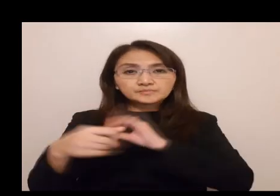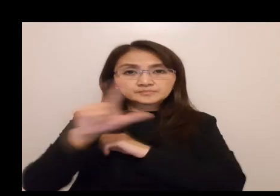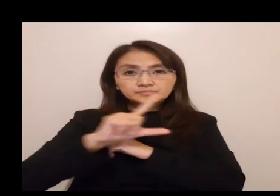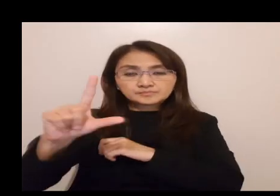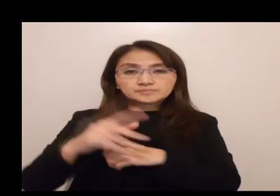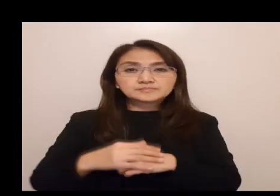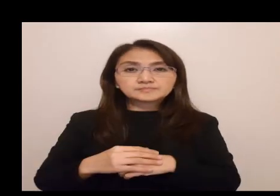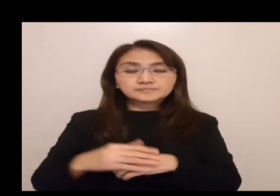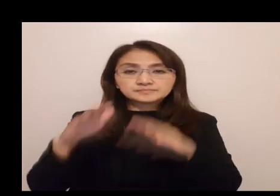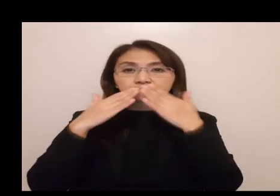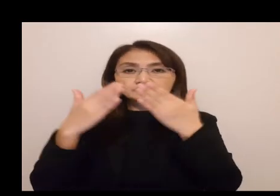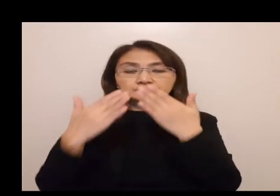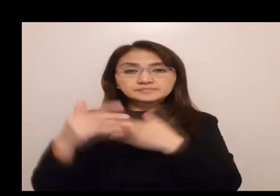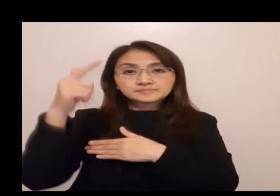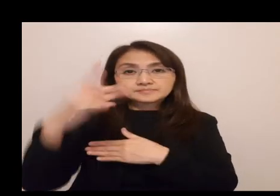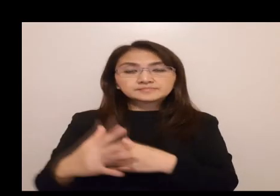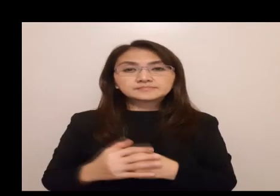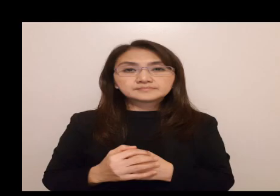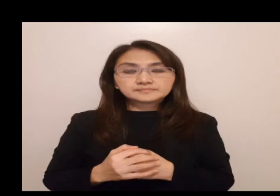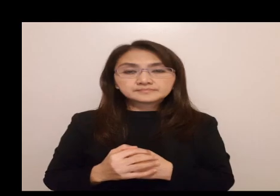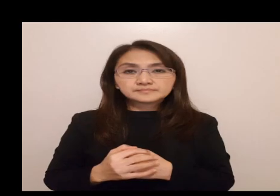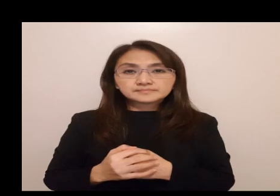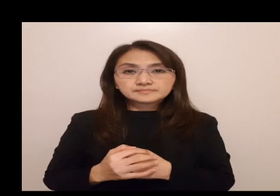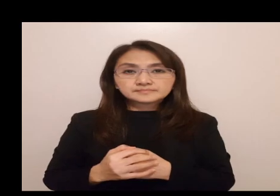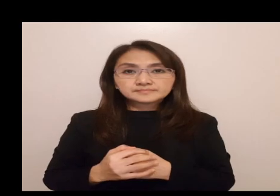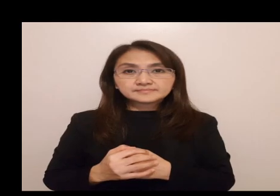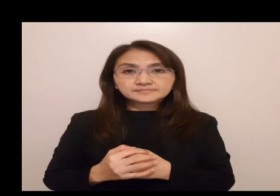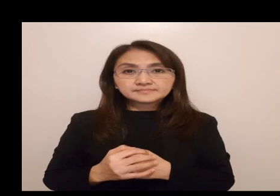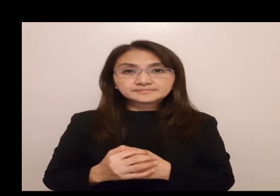The Word of the Lord. Thanks be to God.